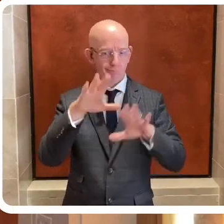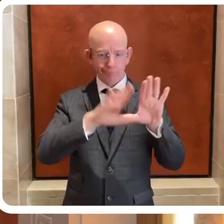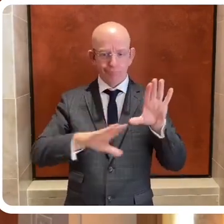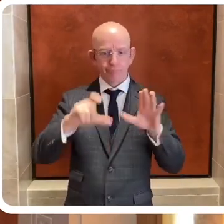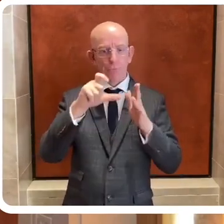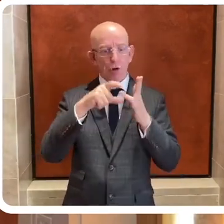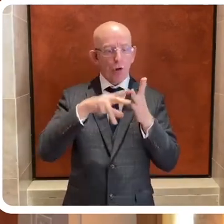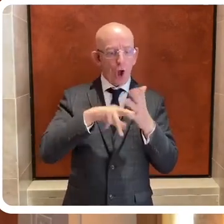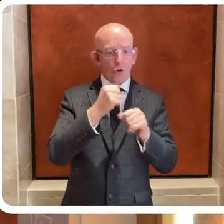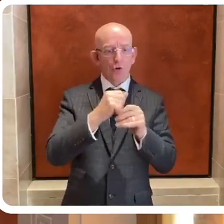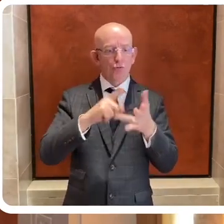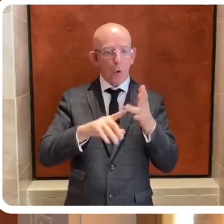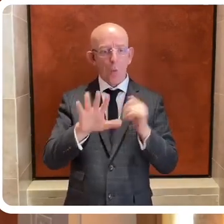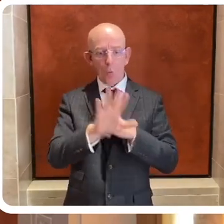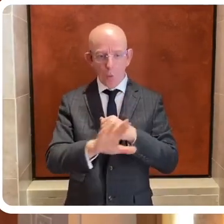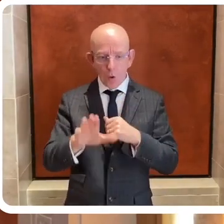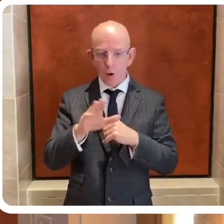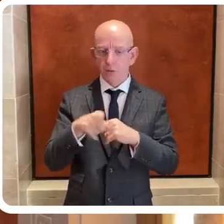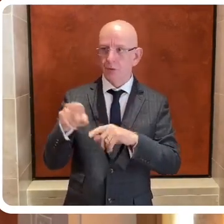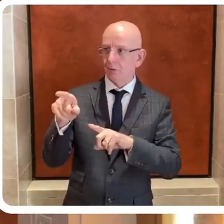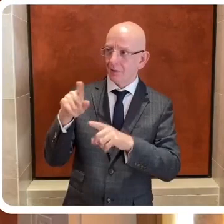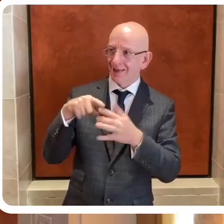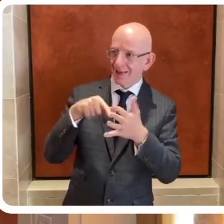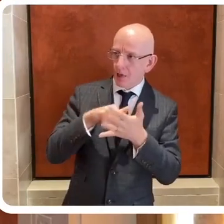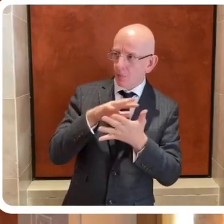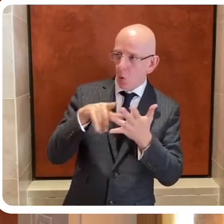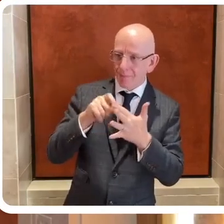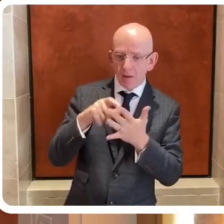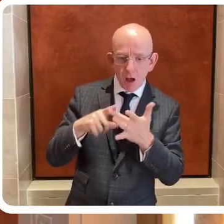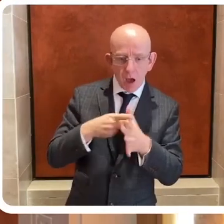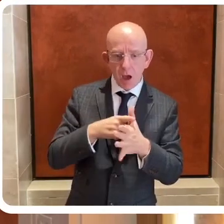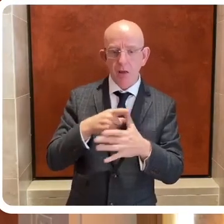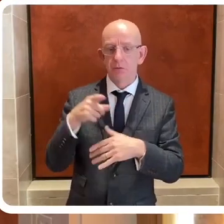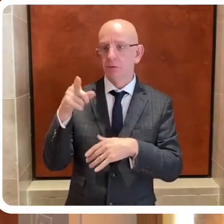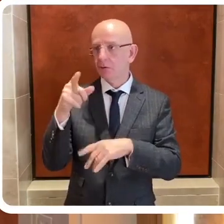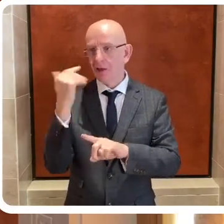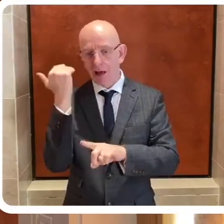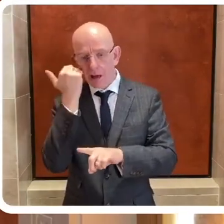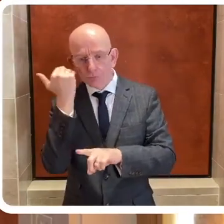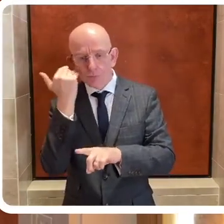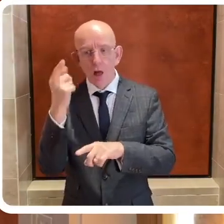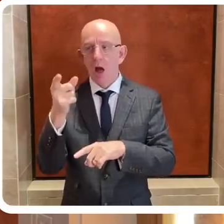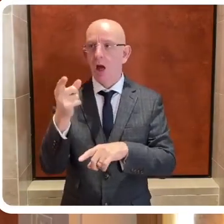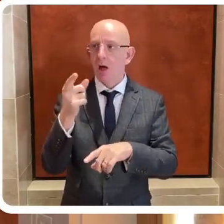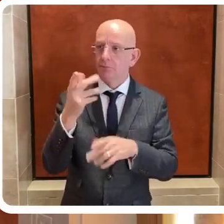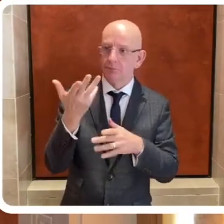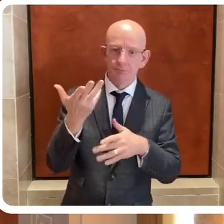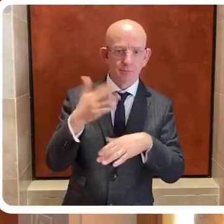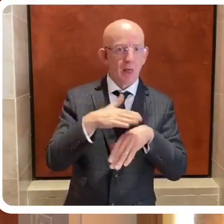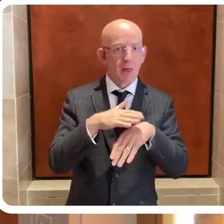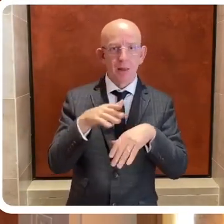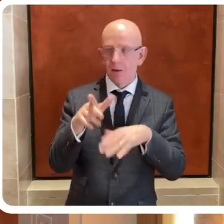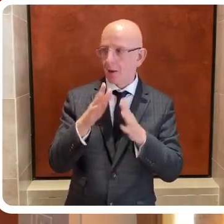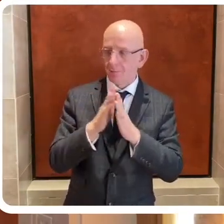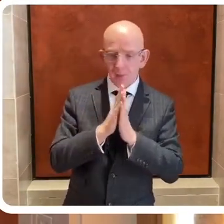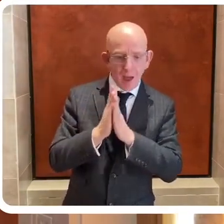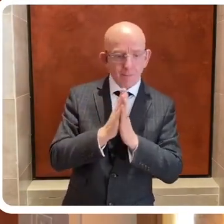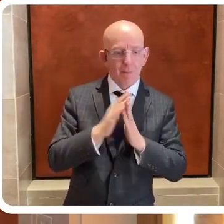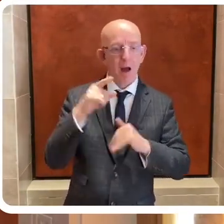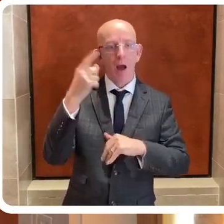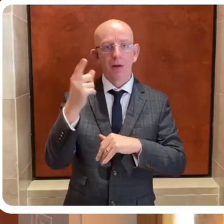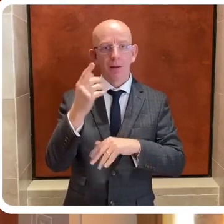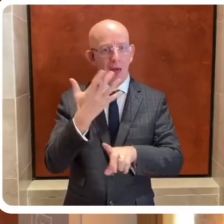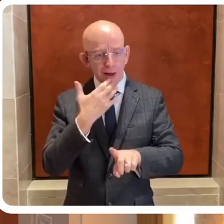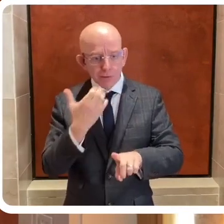many, many other places in the world, and of course the biggest and least discussed humanitarian crisis on the planet right now in